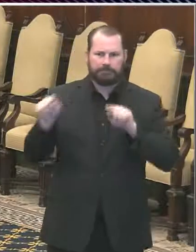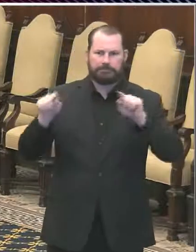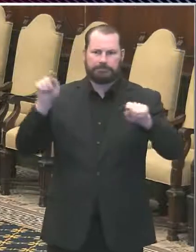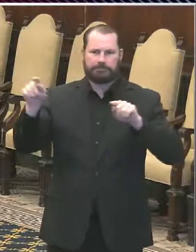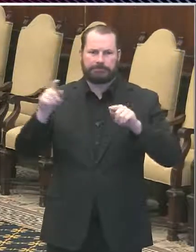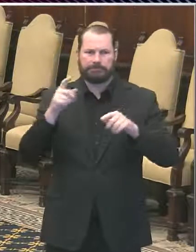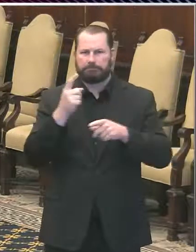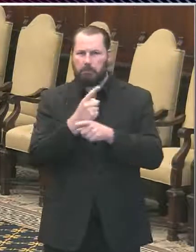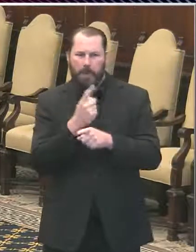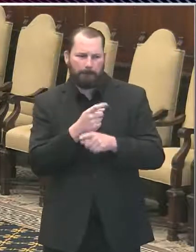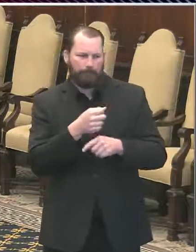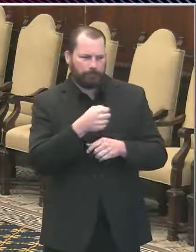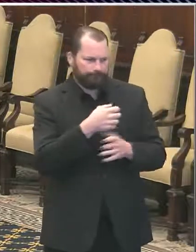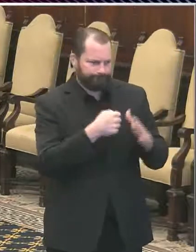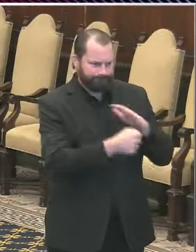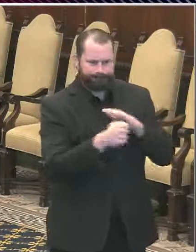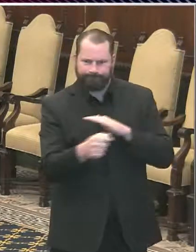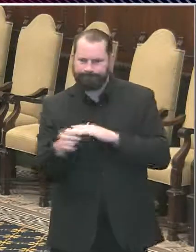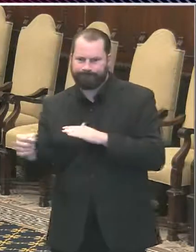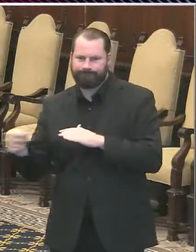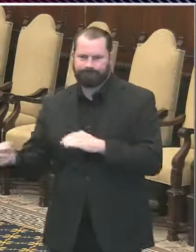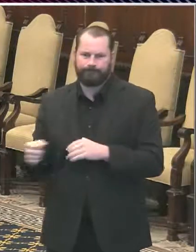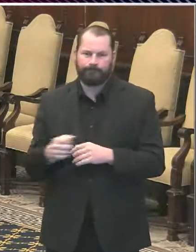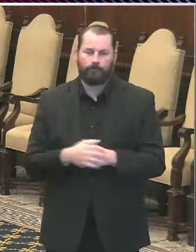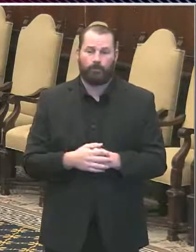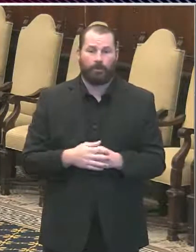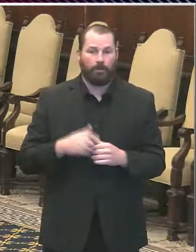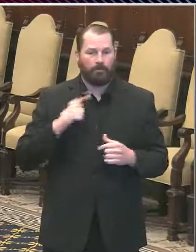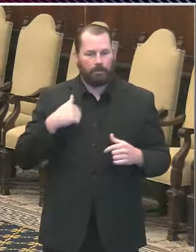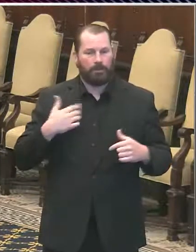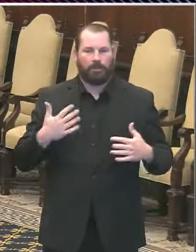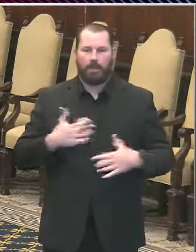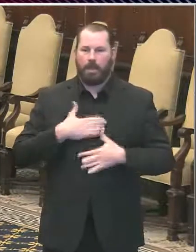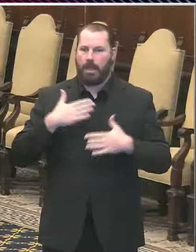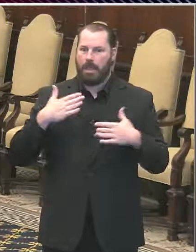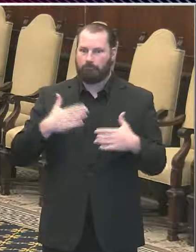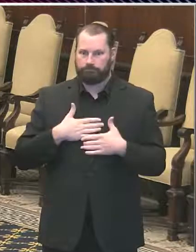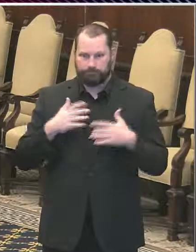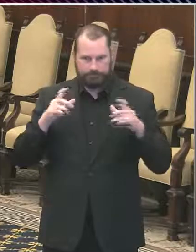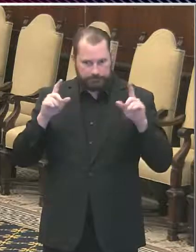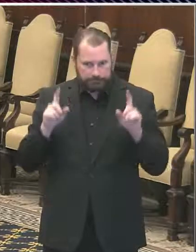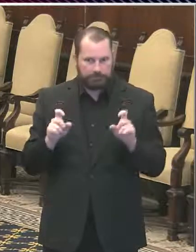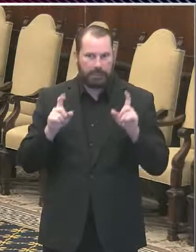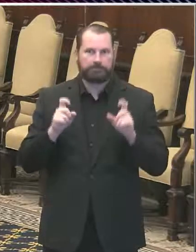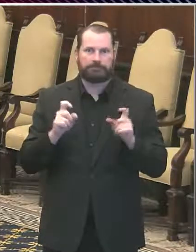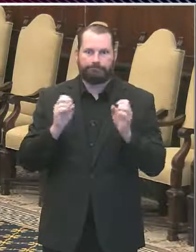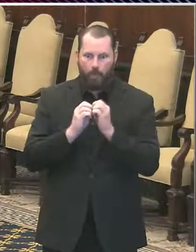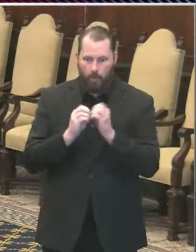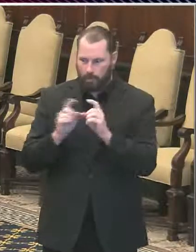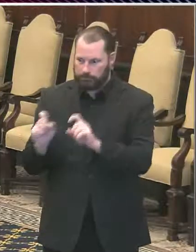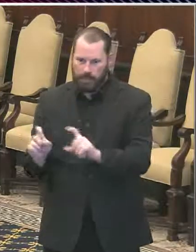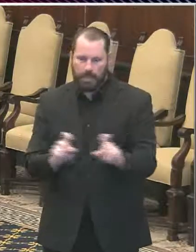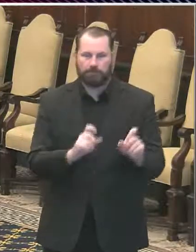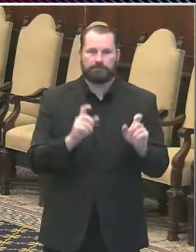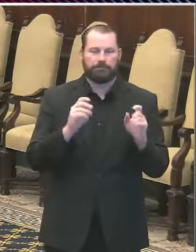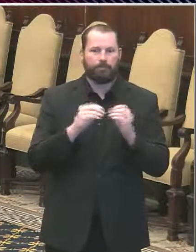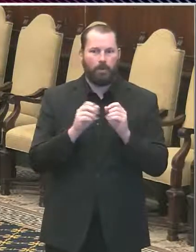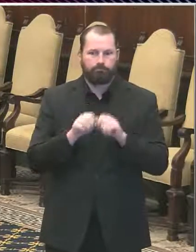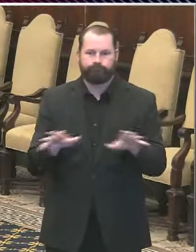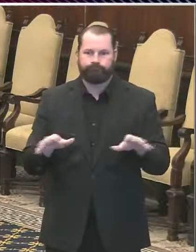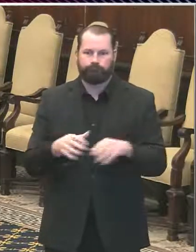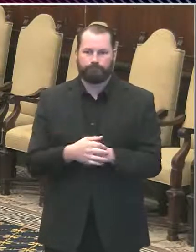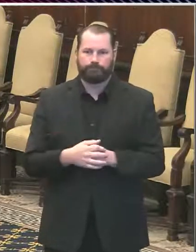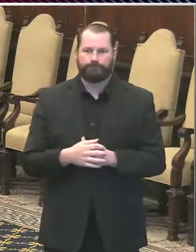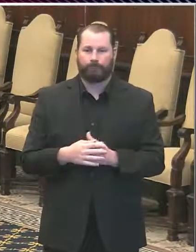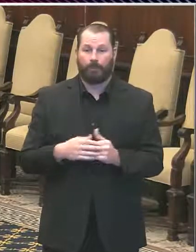both of these testing operations are moving forward. Prisons Commissioner Blanche Carney and DHS Commissioner Kimberly Ali have joined us today